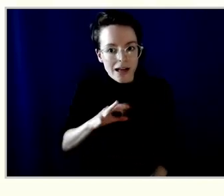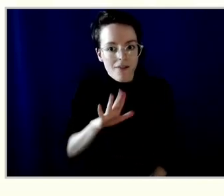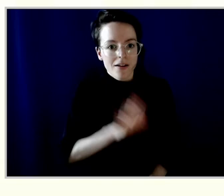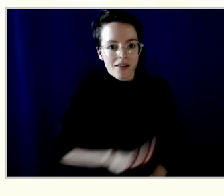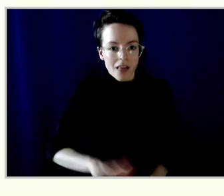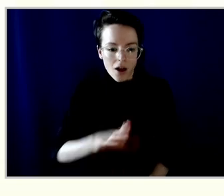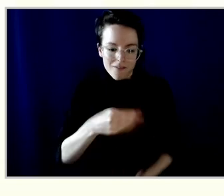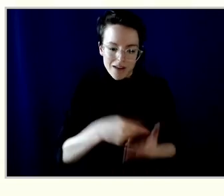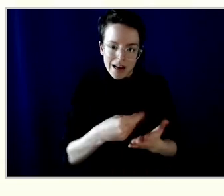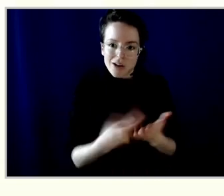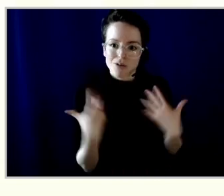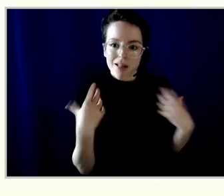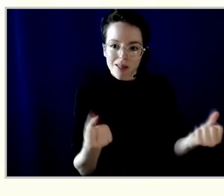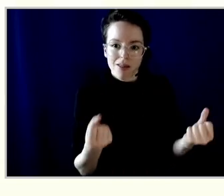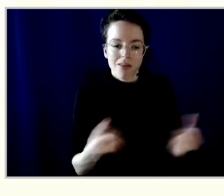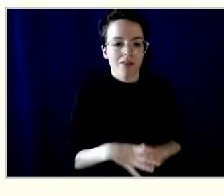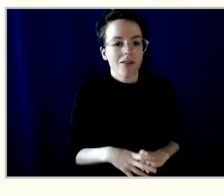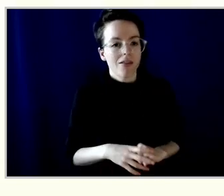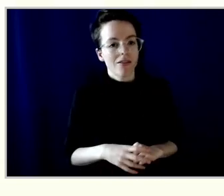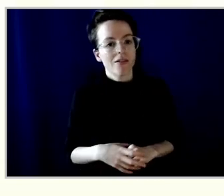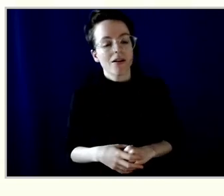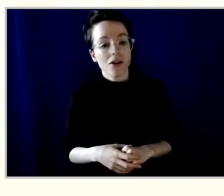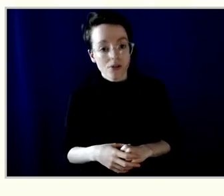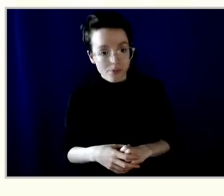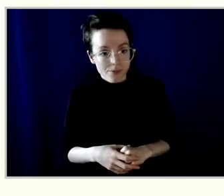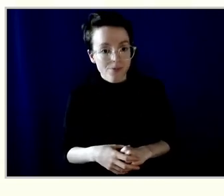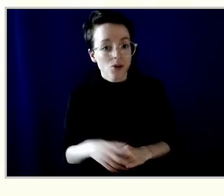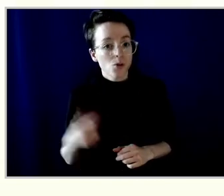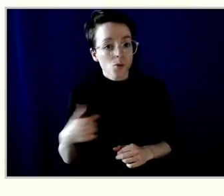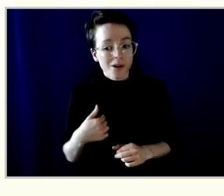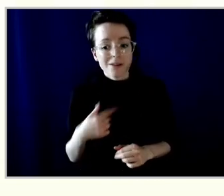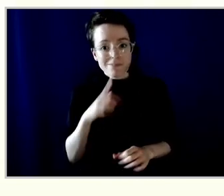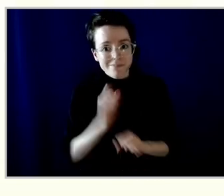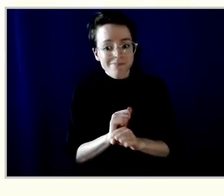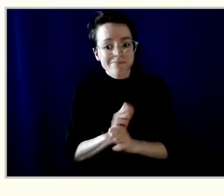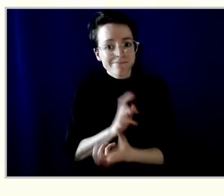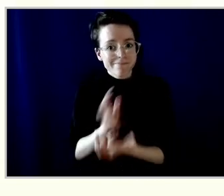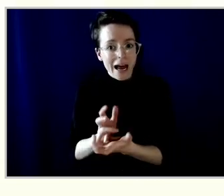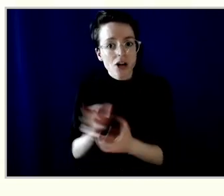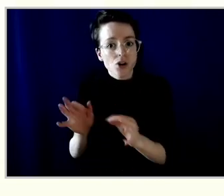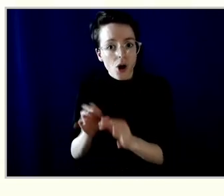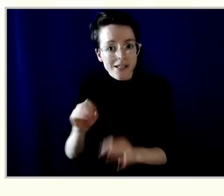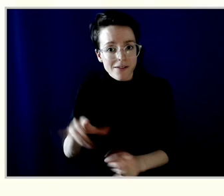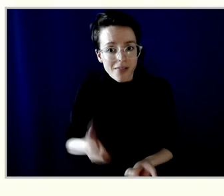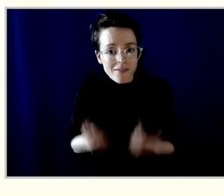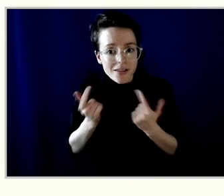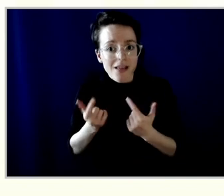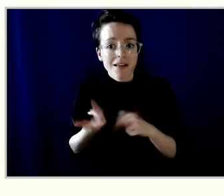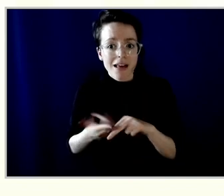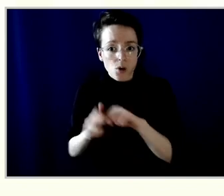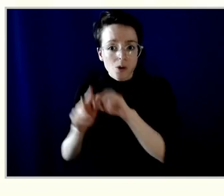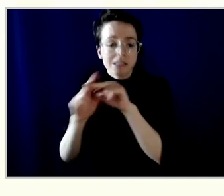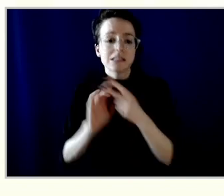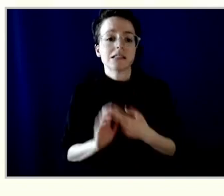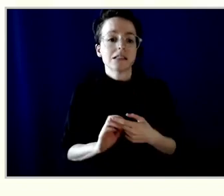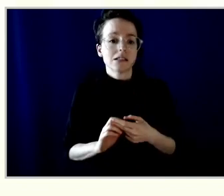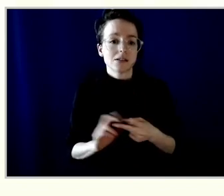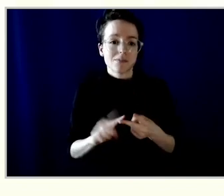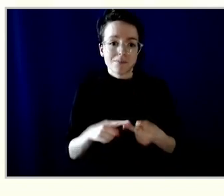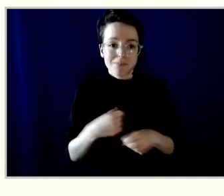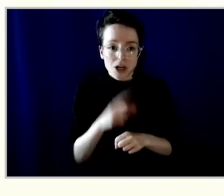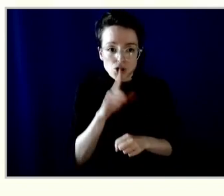We then look at annual cost of living and merit increases. We do that every year in January. We also